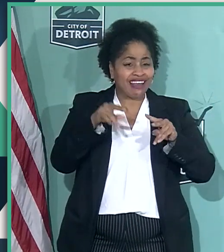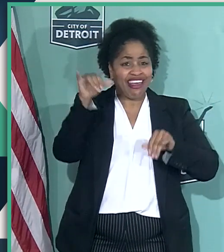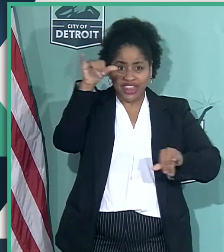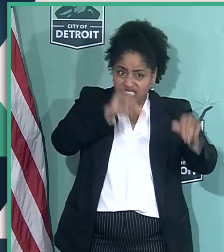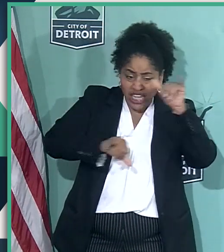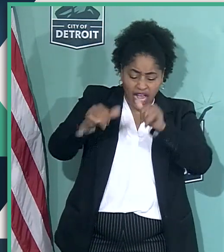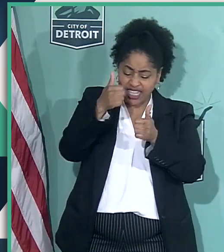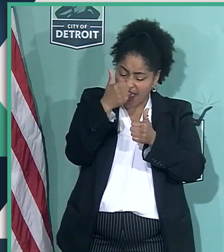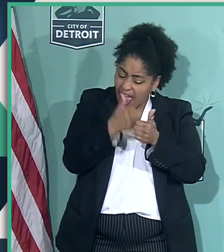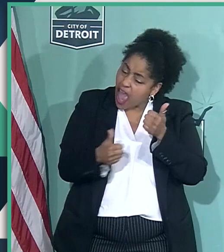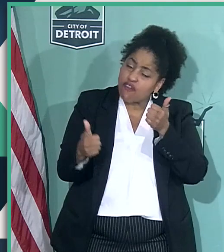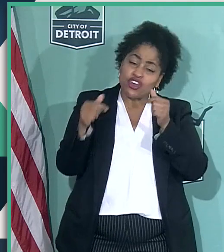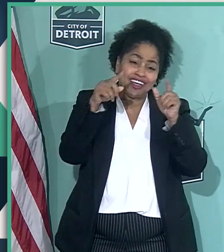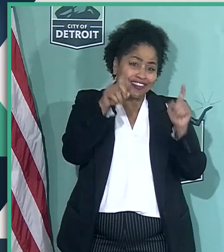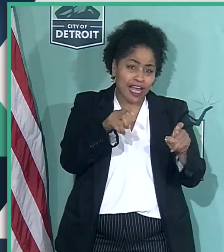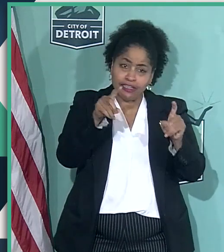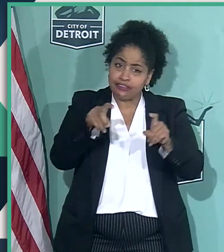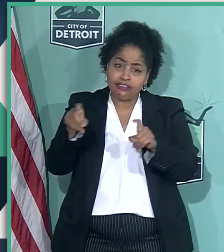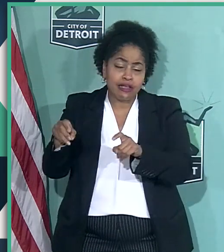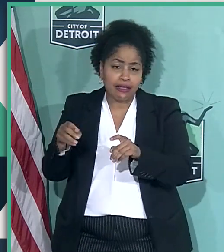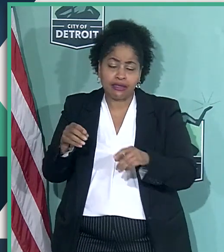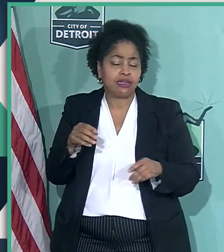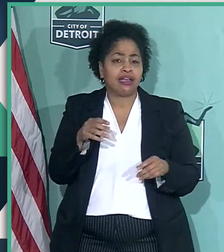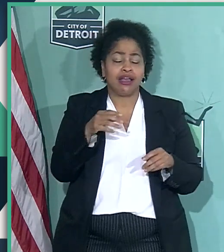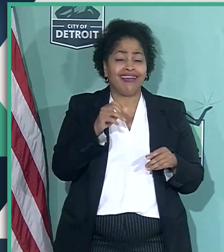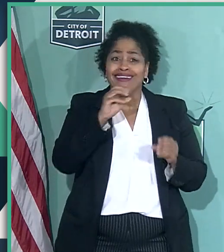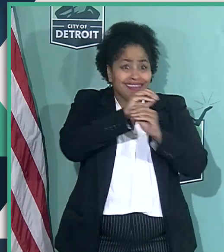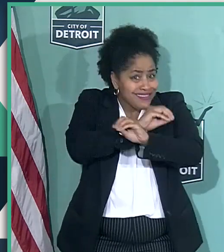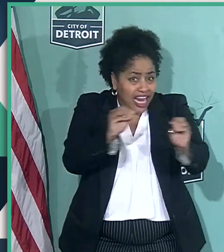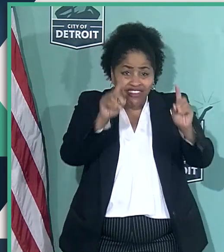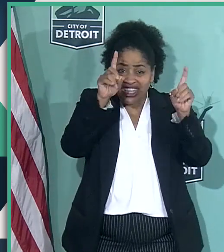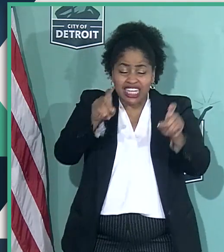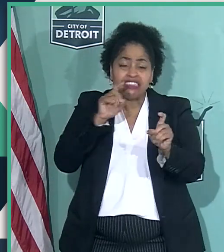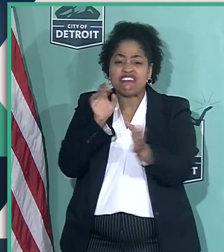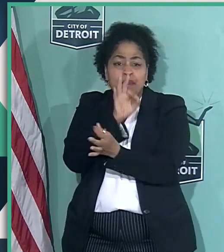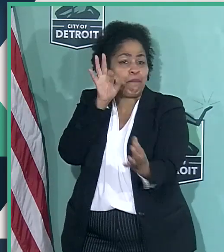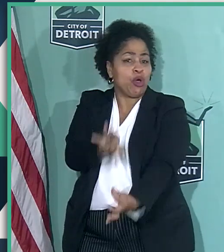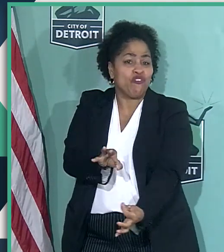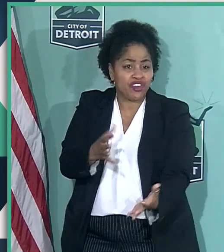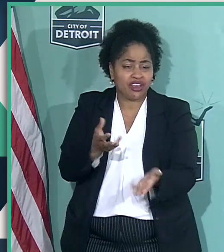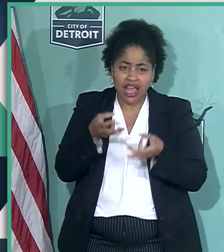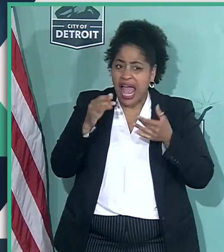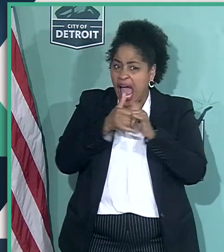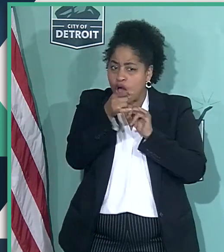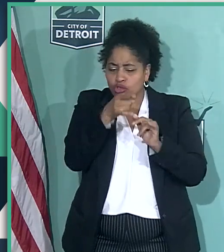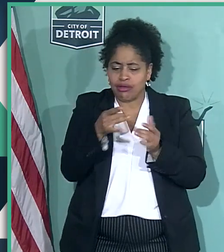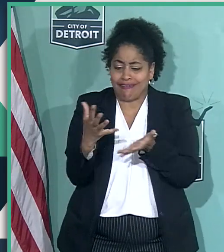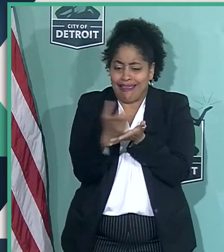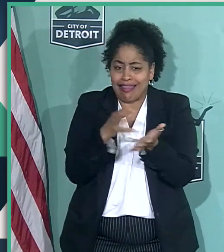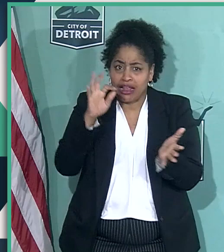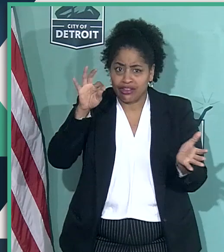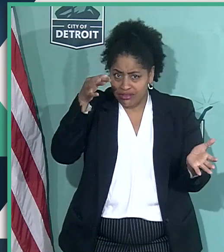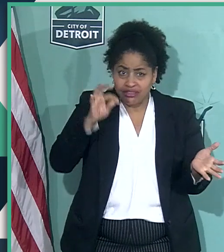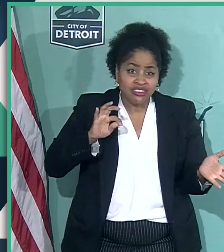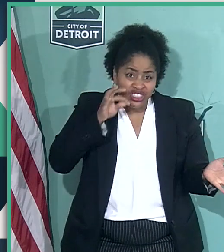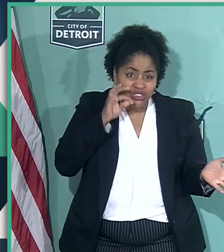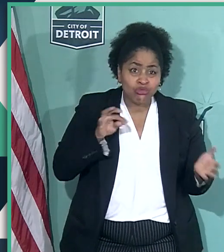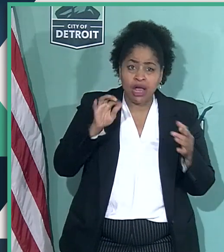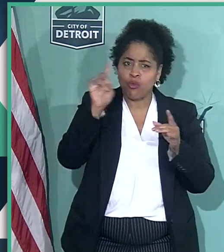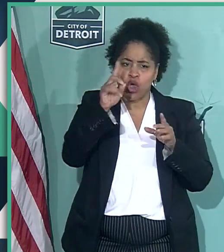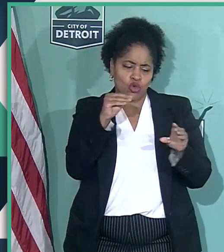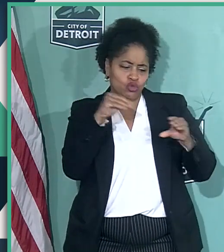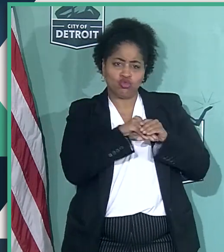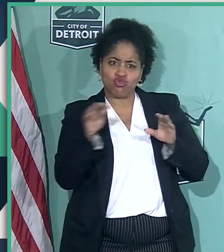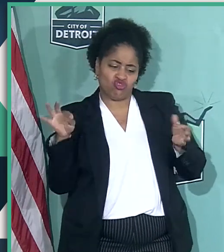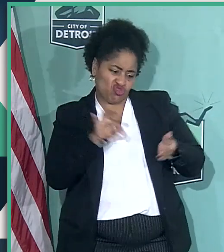and none of them is perfect. And the way that you collect the swabs, the way that you store the swabs can affect the